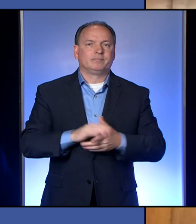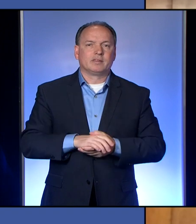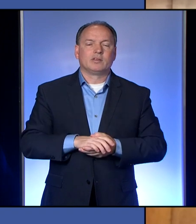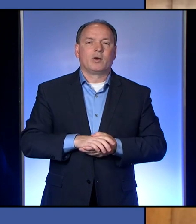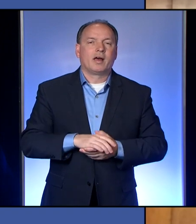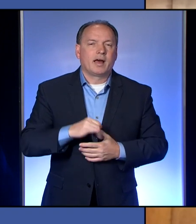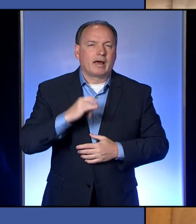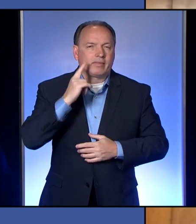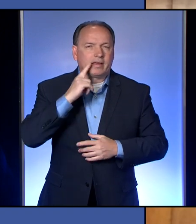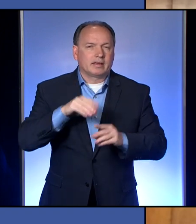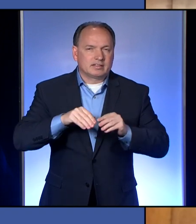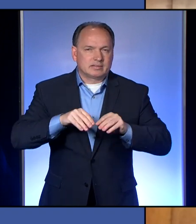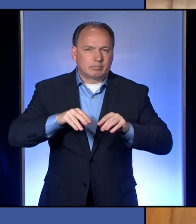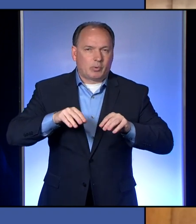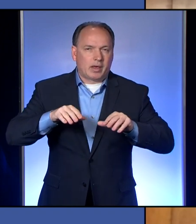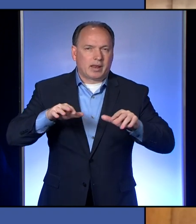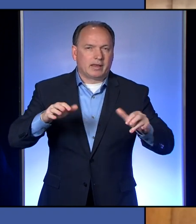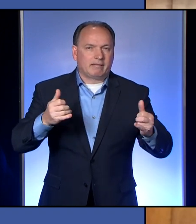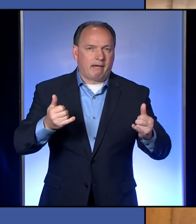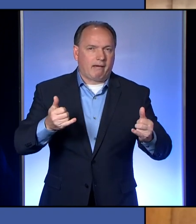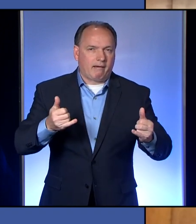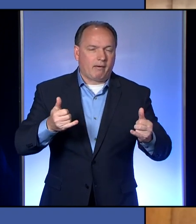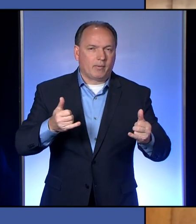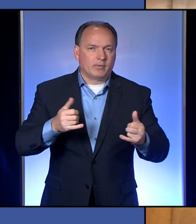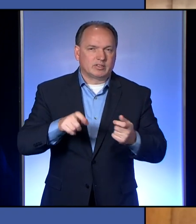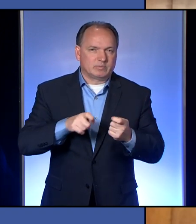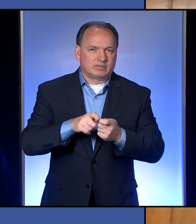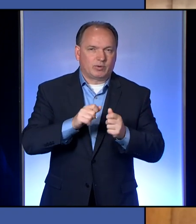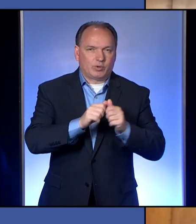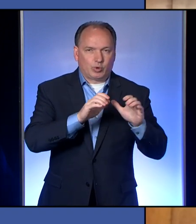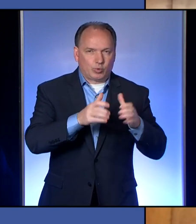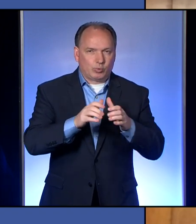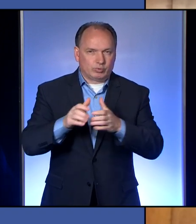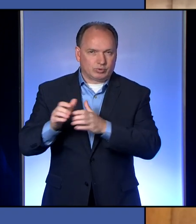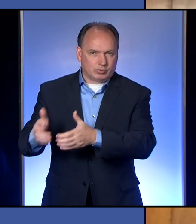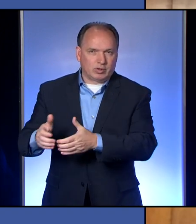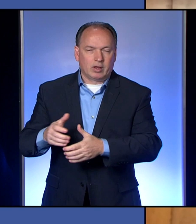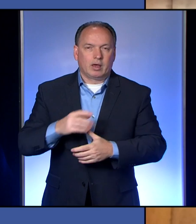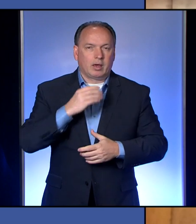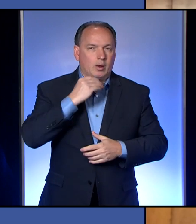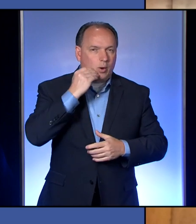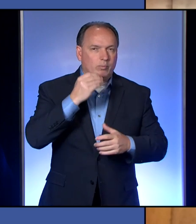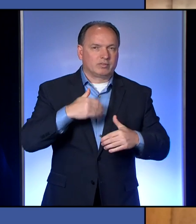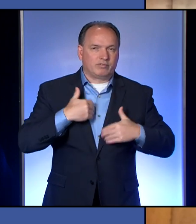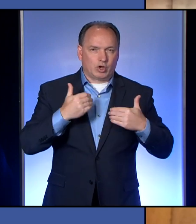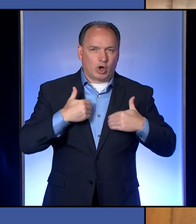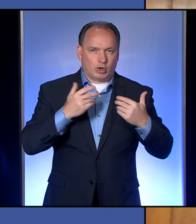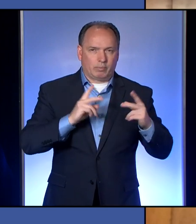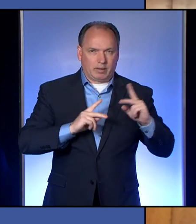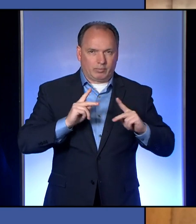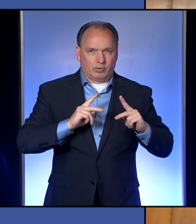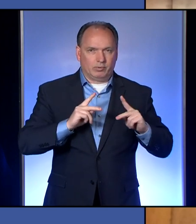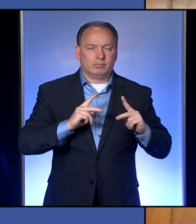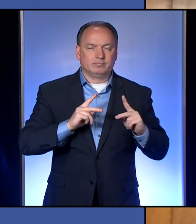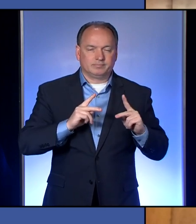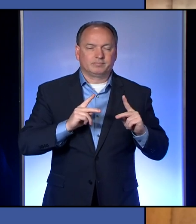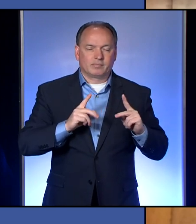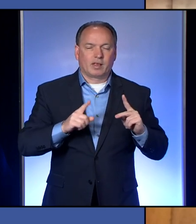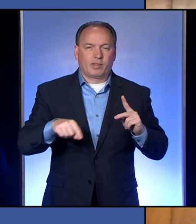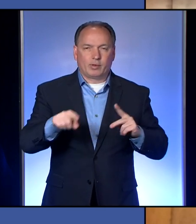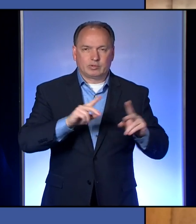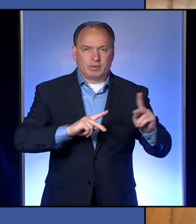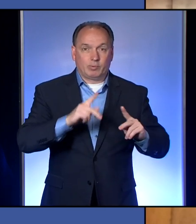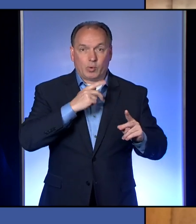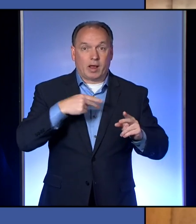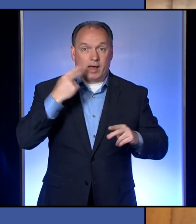I think that it's spreading, particularly in groups and homes of younger people. And the people